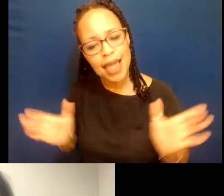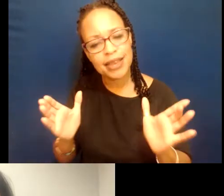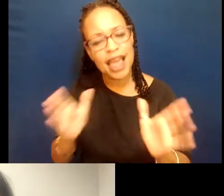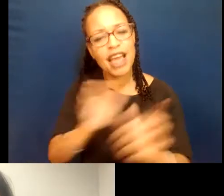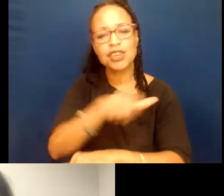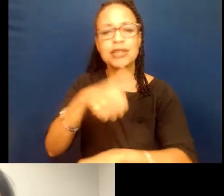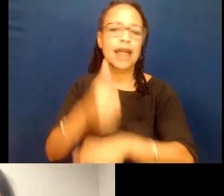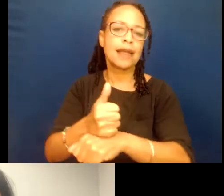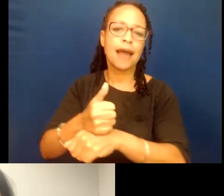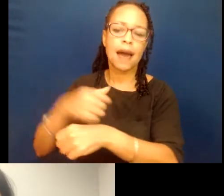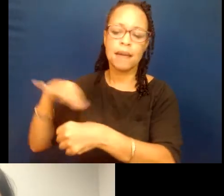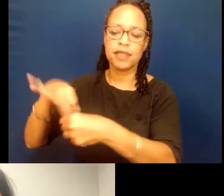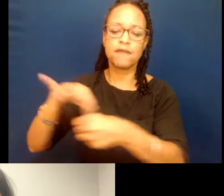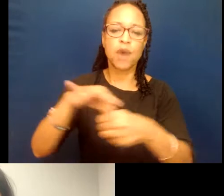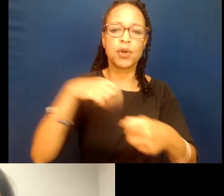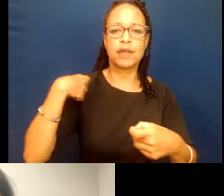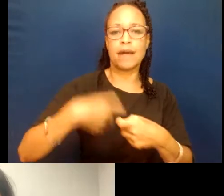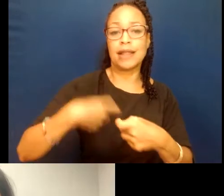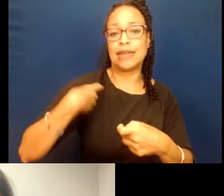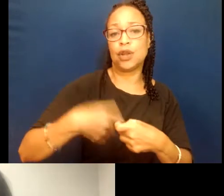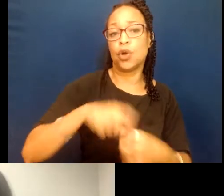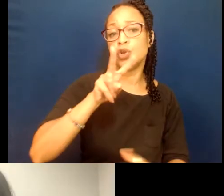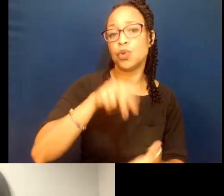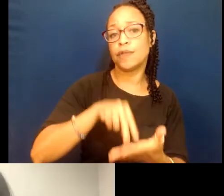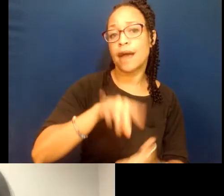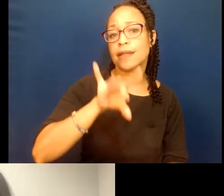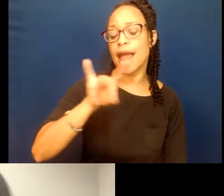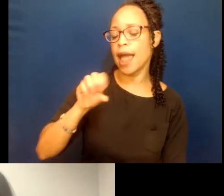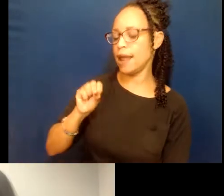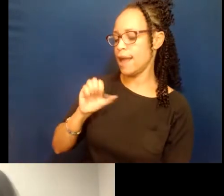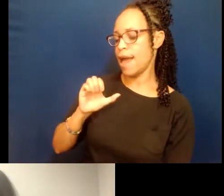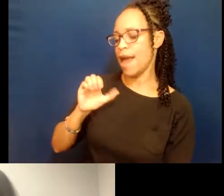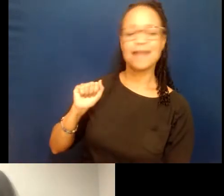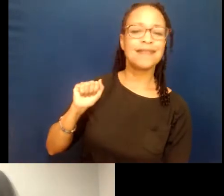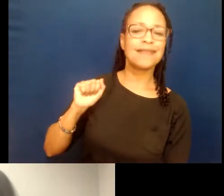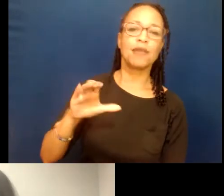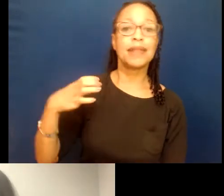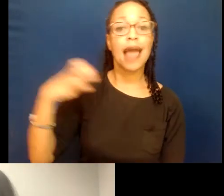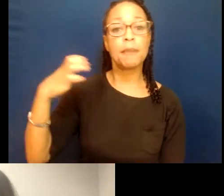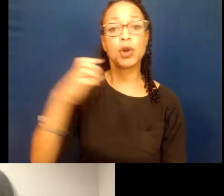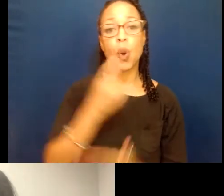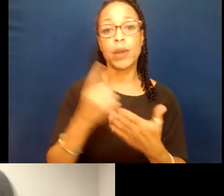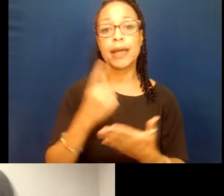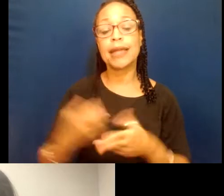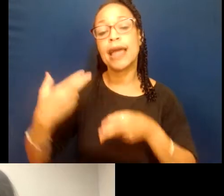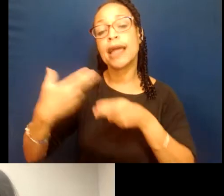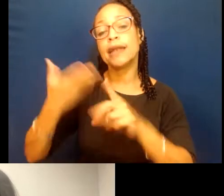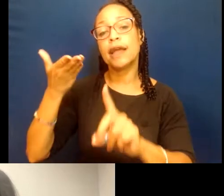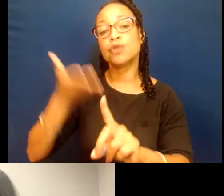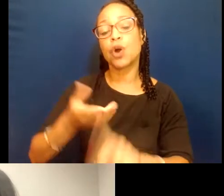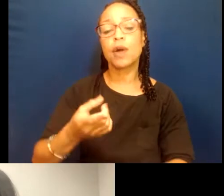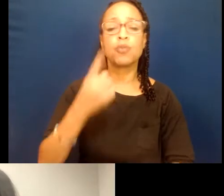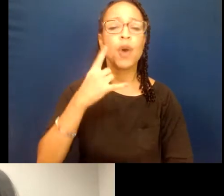Latino voters. In 2008, Sacramento's Capitol Weekly named Yvette Martinez as one of